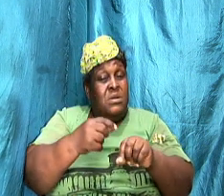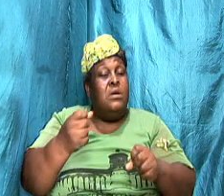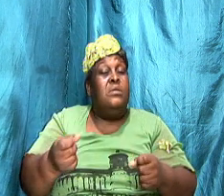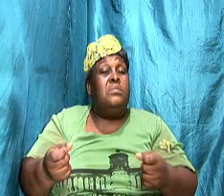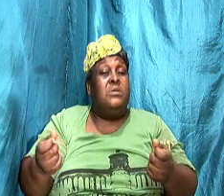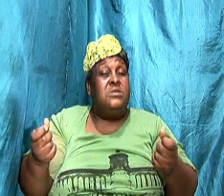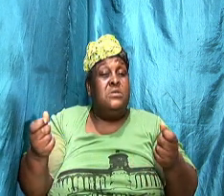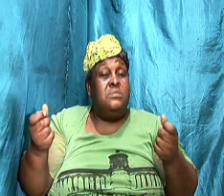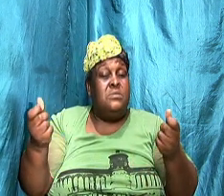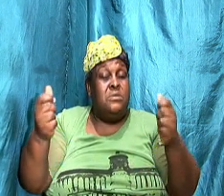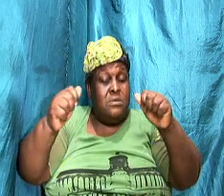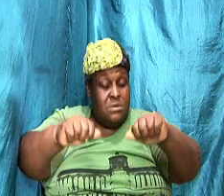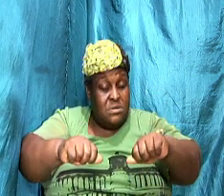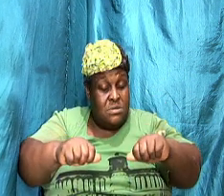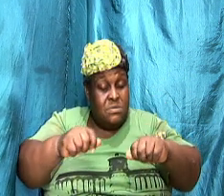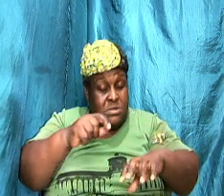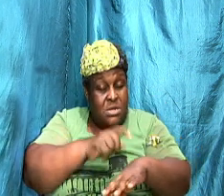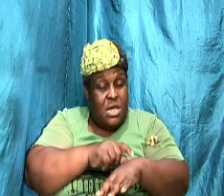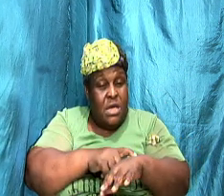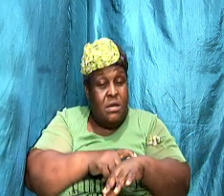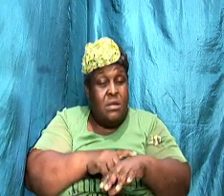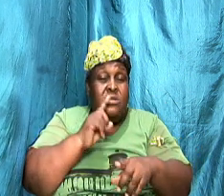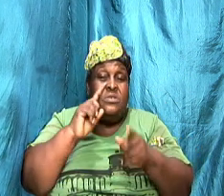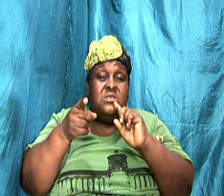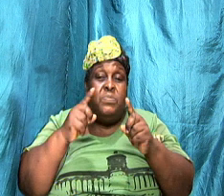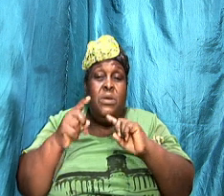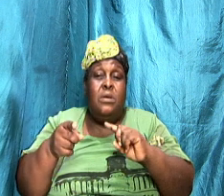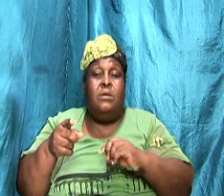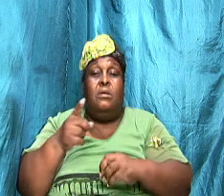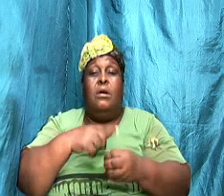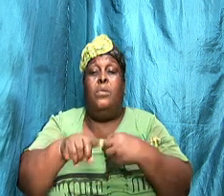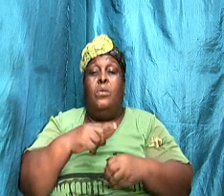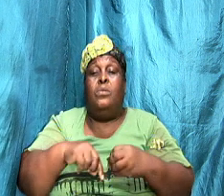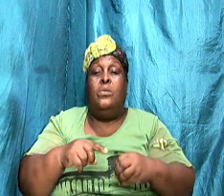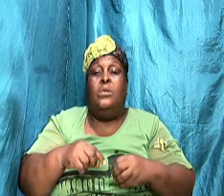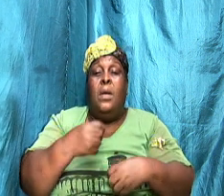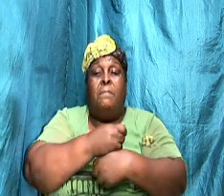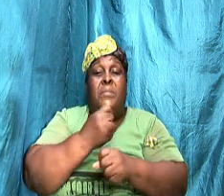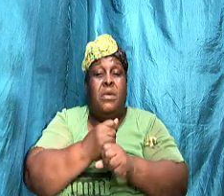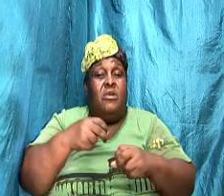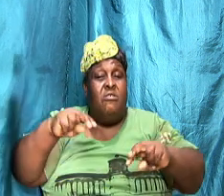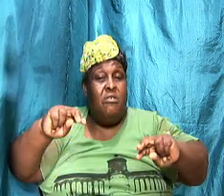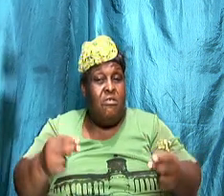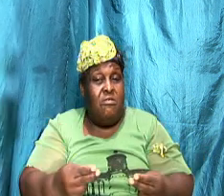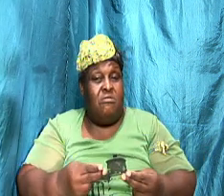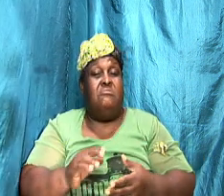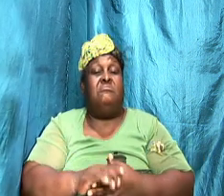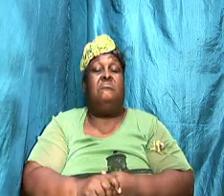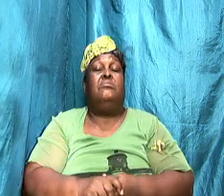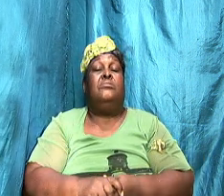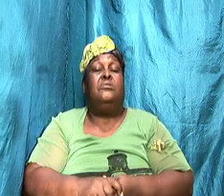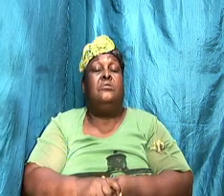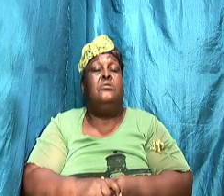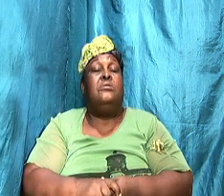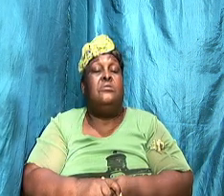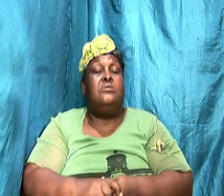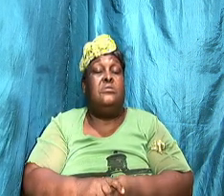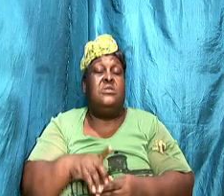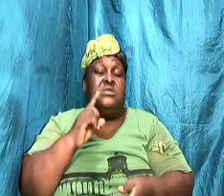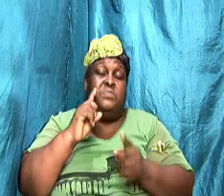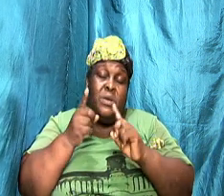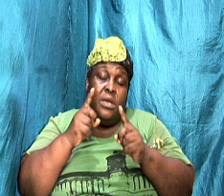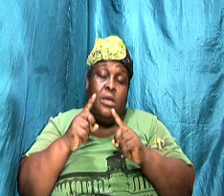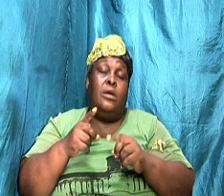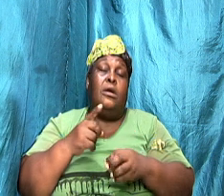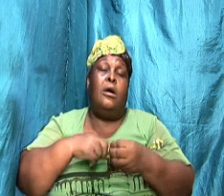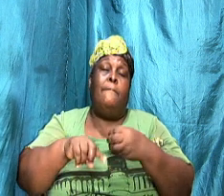whatever is causing the hurt. Think about the desired result you want to achieve. If it is about